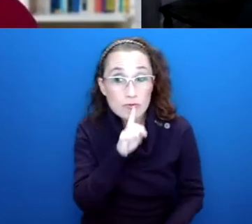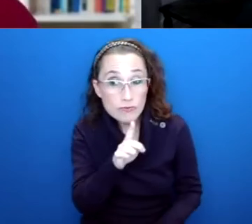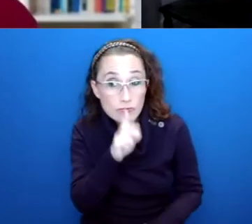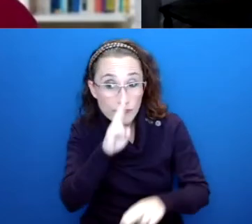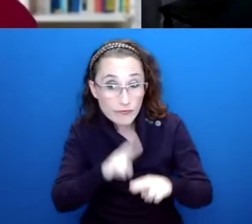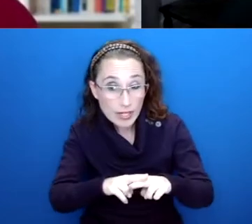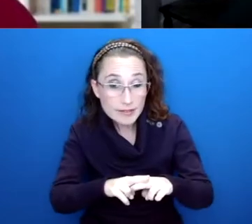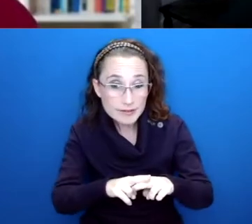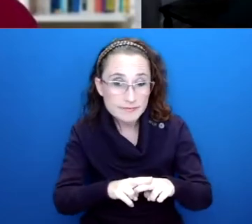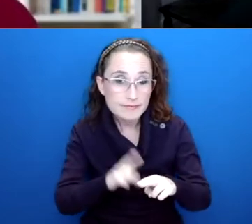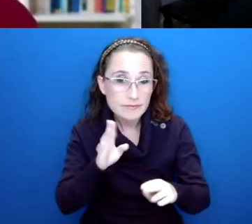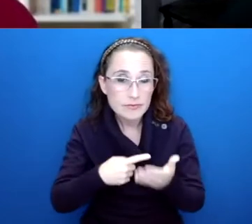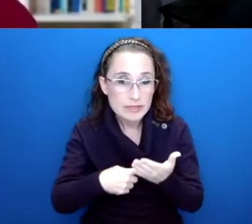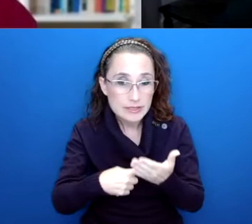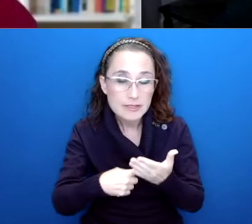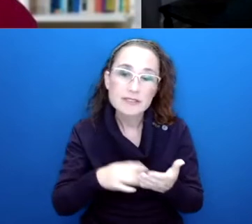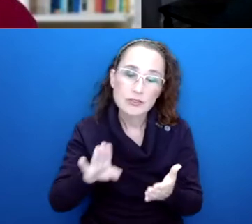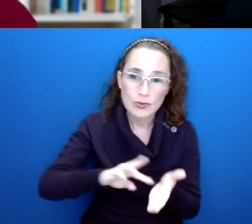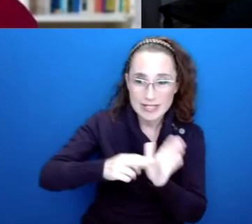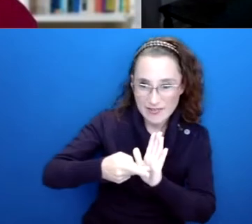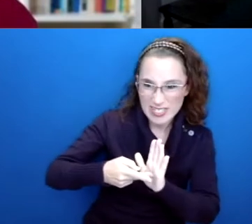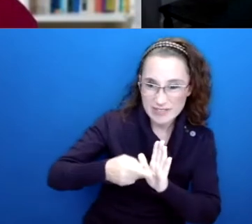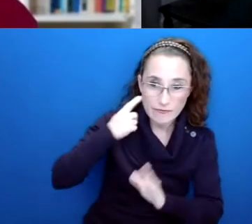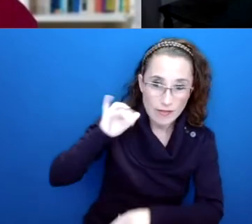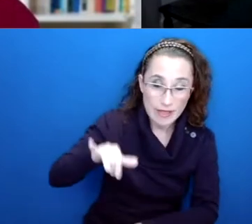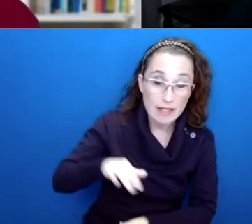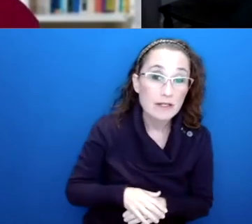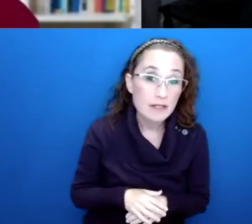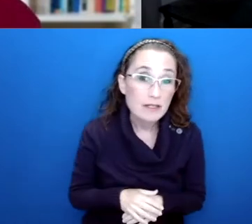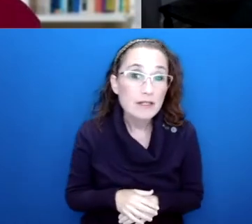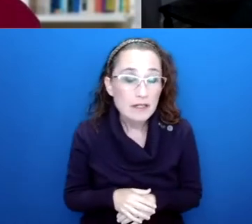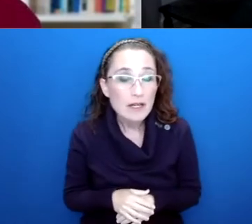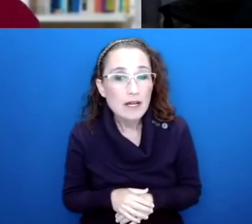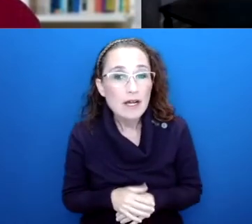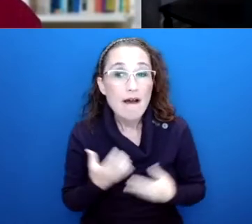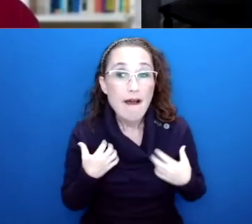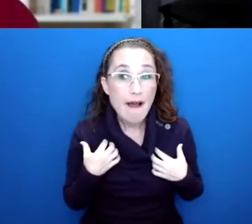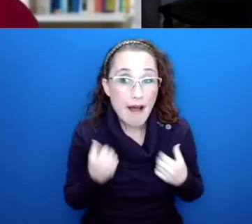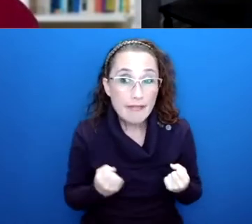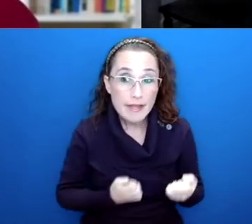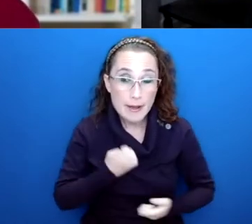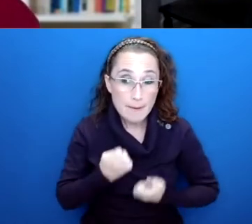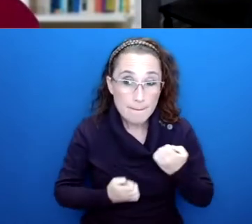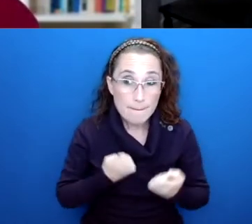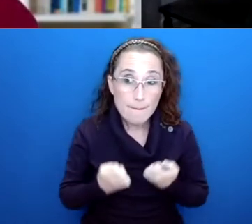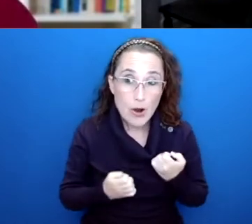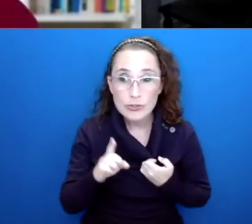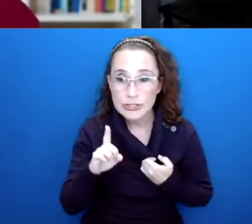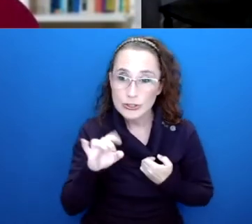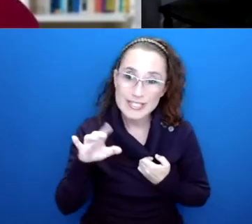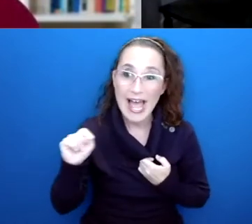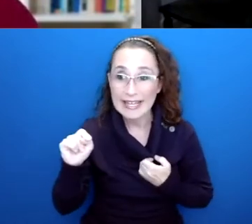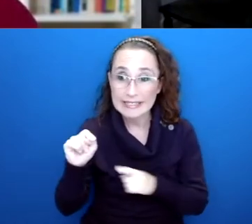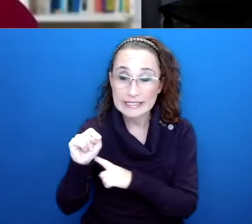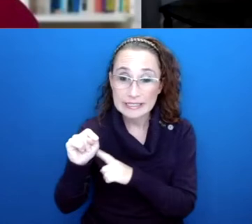which we'll, we'll talk about how you define that, but, but essentially that having maintaining a really healthy emotional diet is not